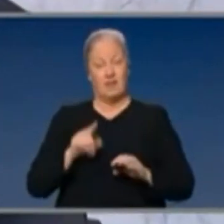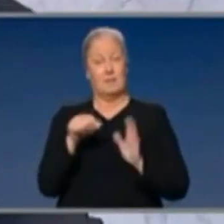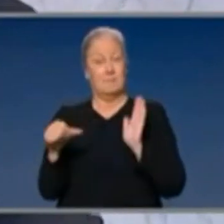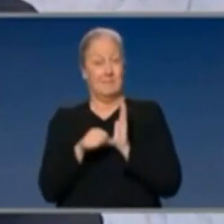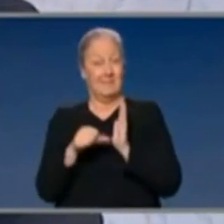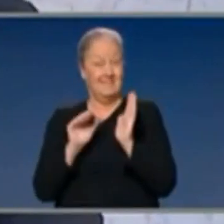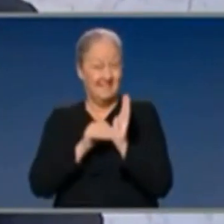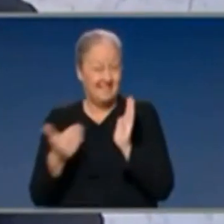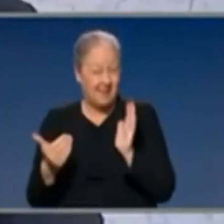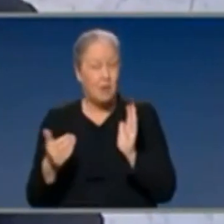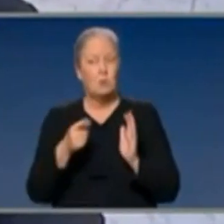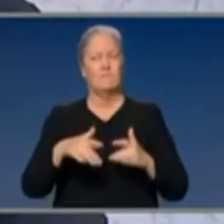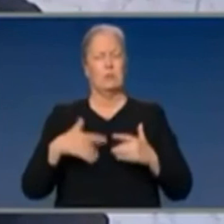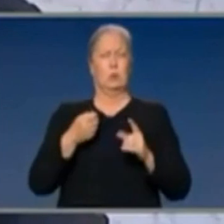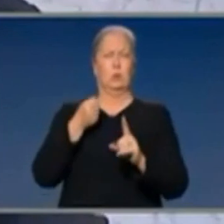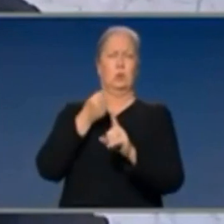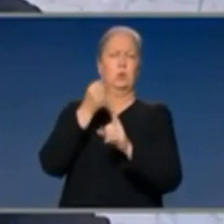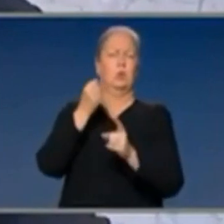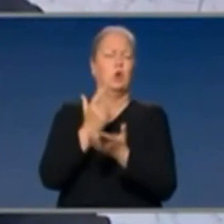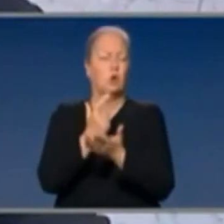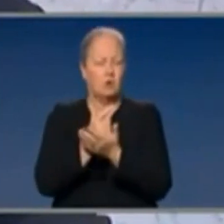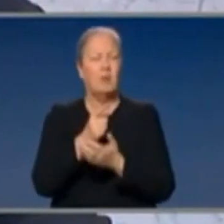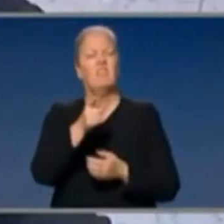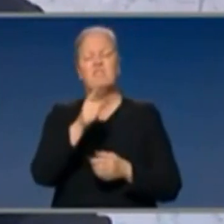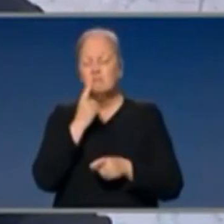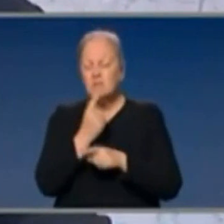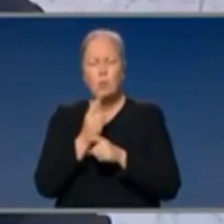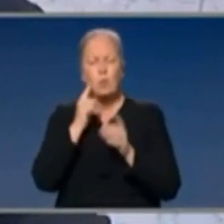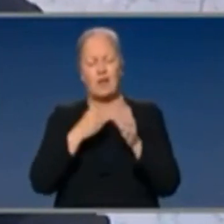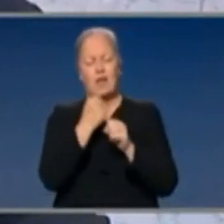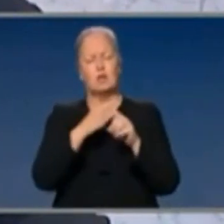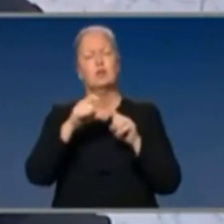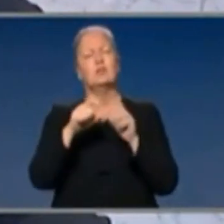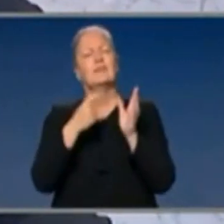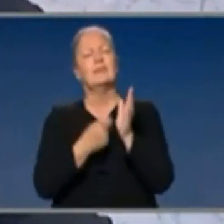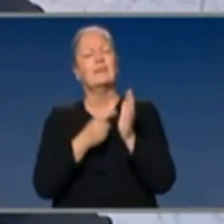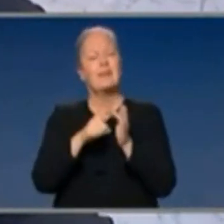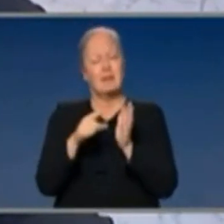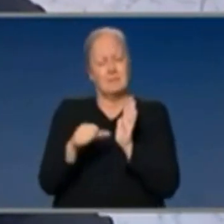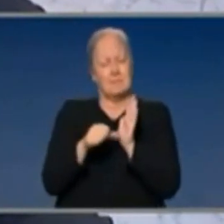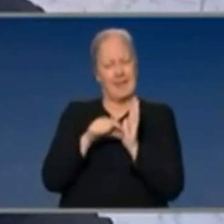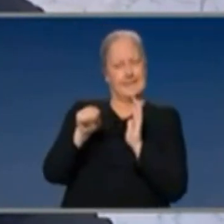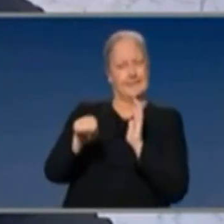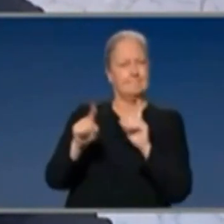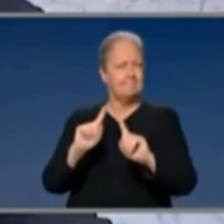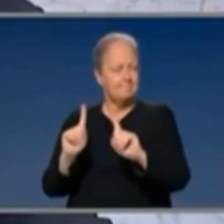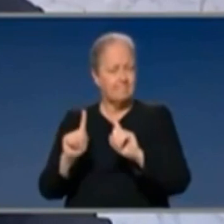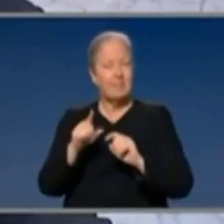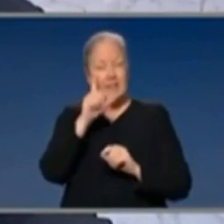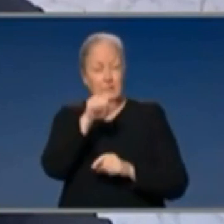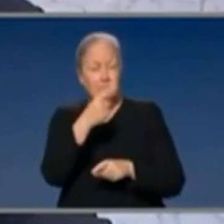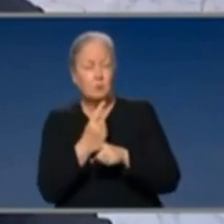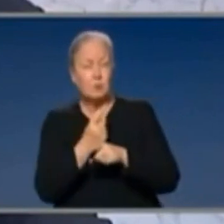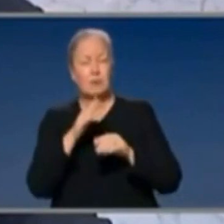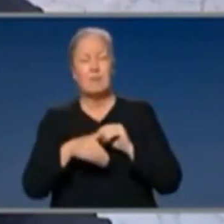previously indicated that there's going to be further announcements in aged care in the upcoming budget. Would you consider raising the Medicare